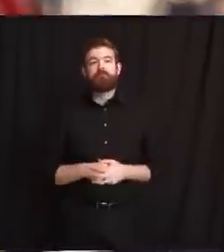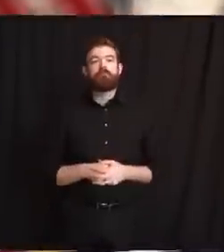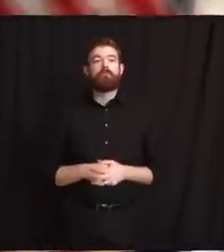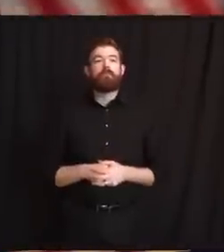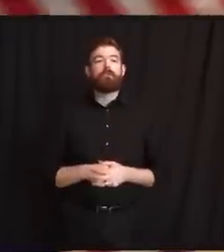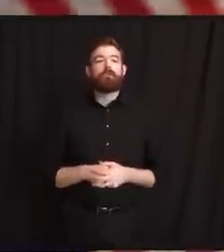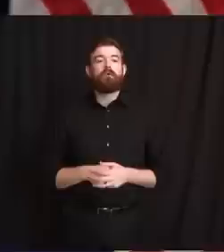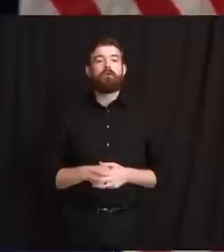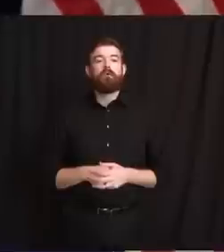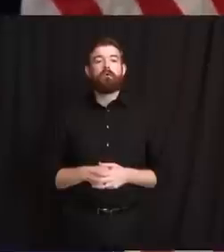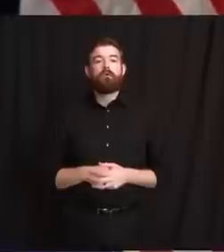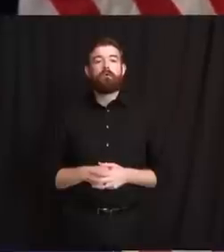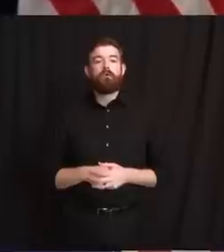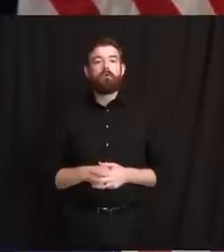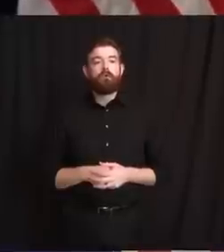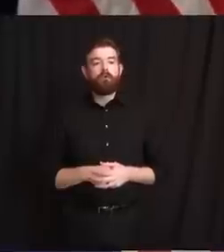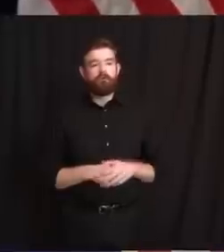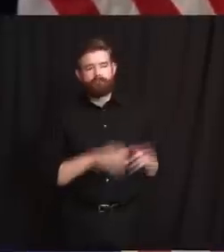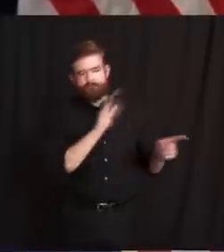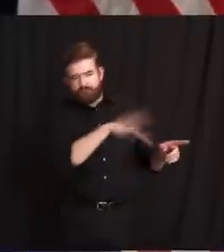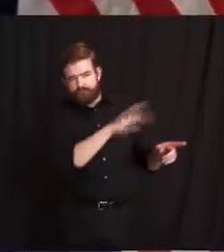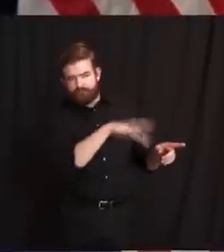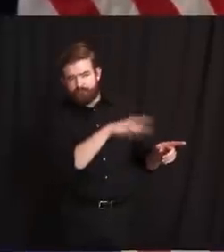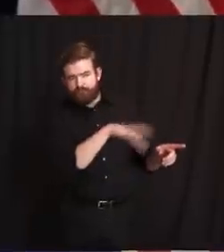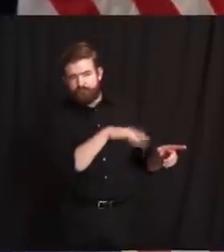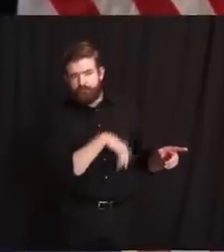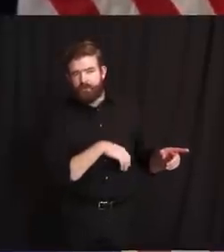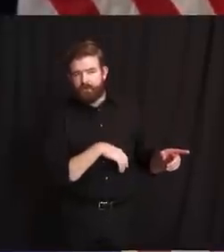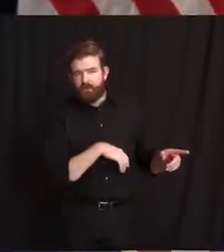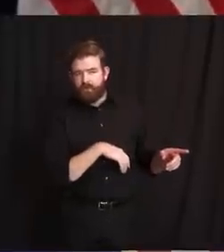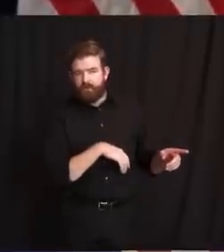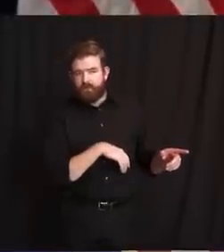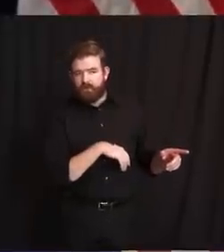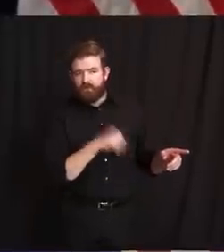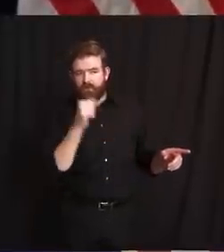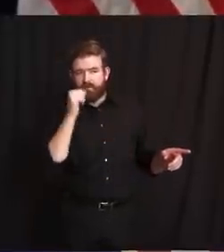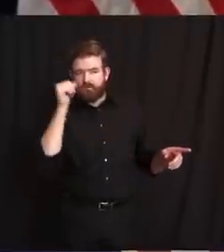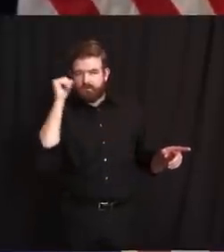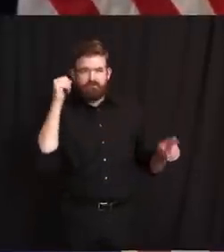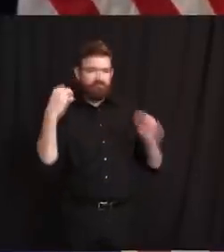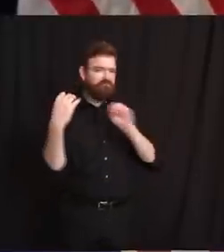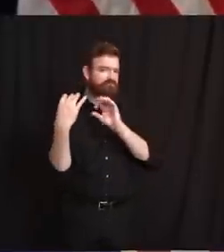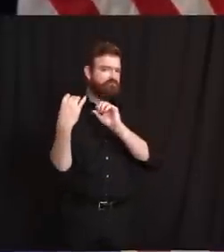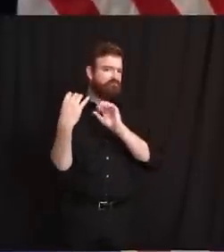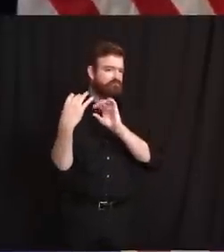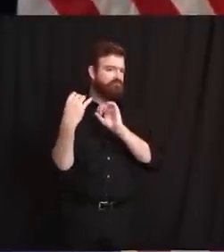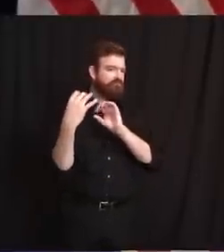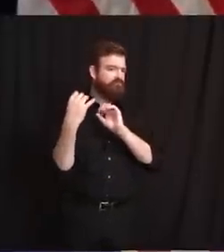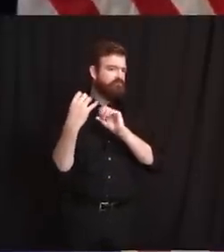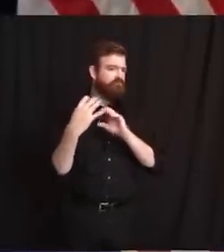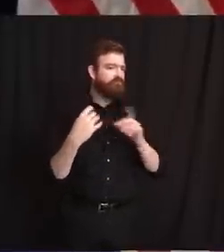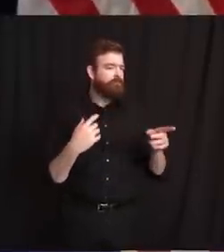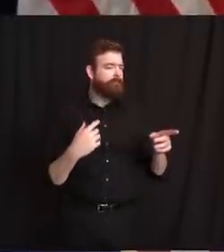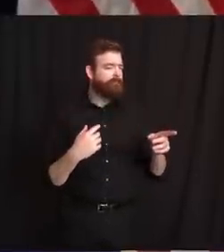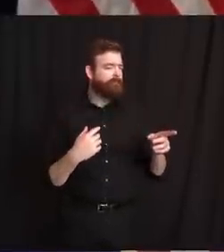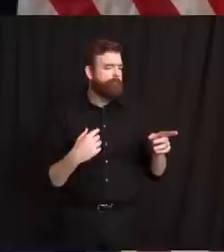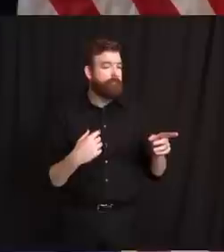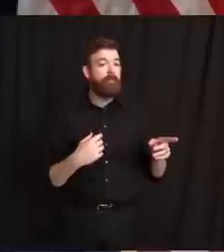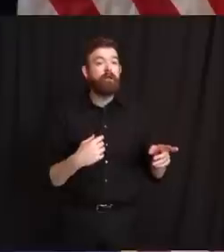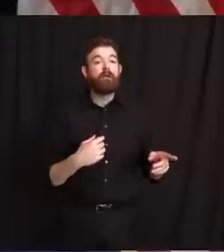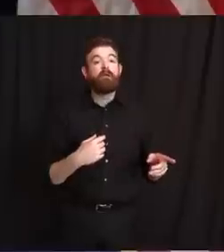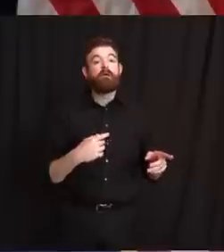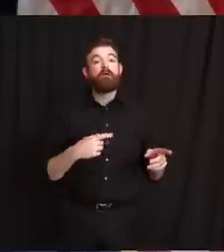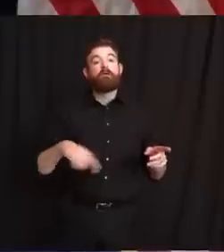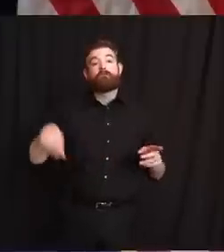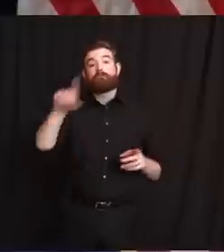Pat, we got a lot of feedback yesterday, and I just want to repeat this. We respect completely the folks who want to protest